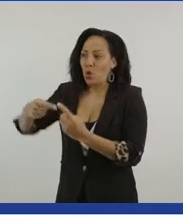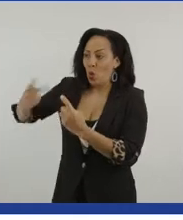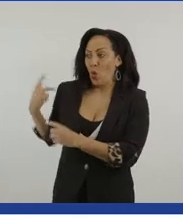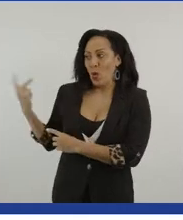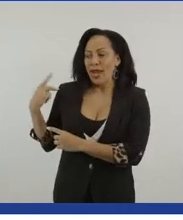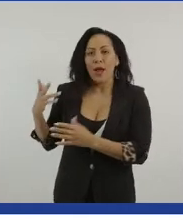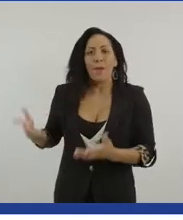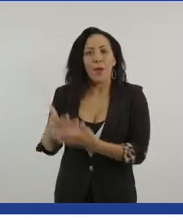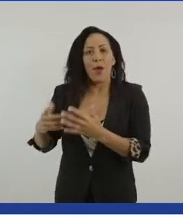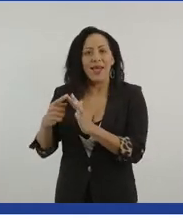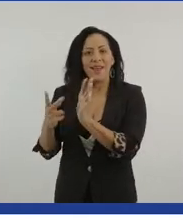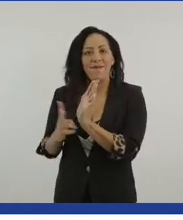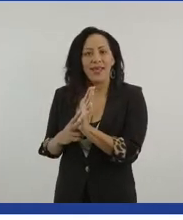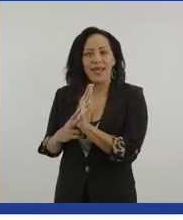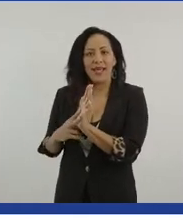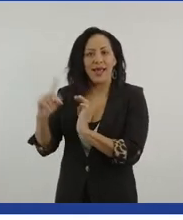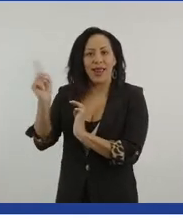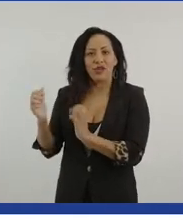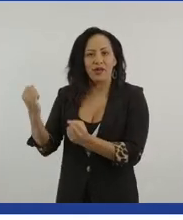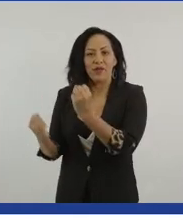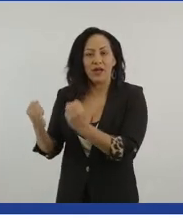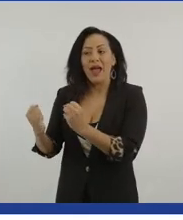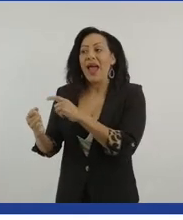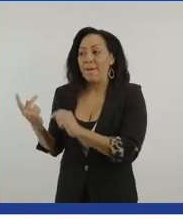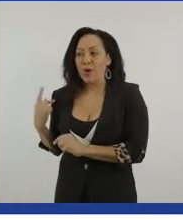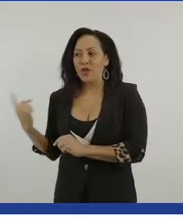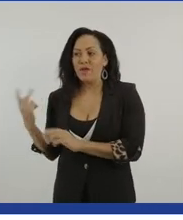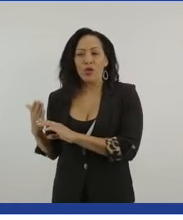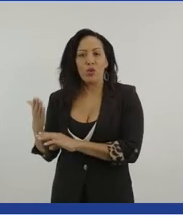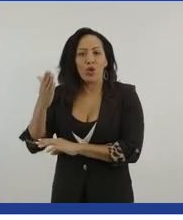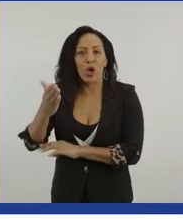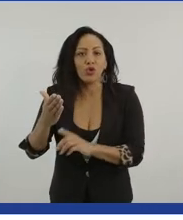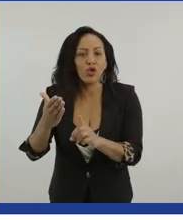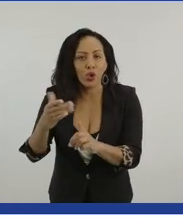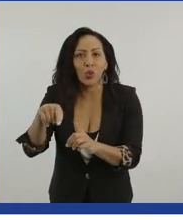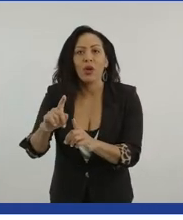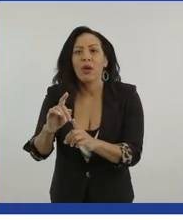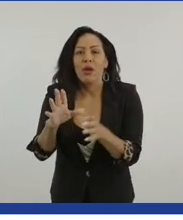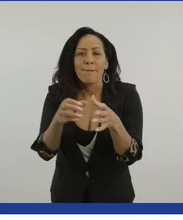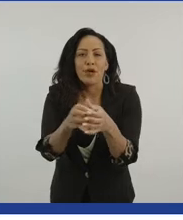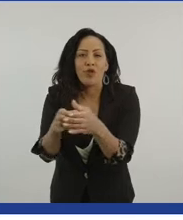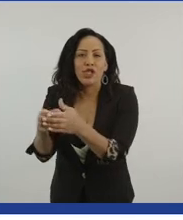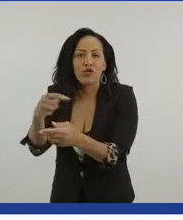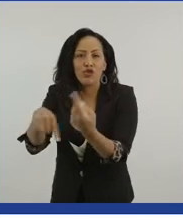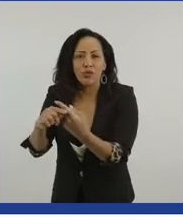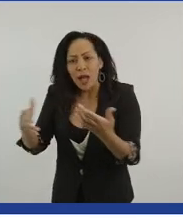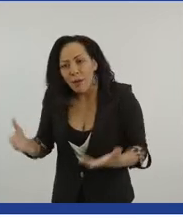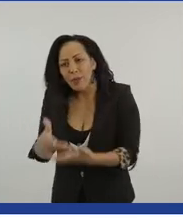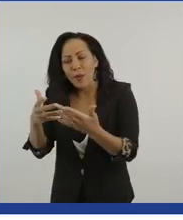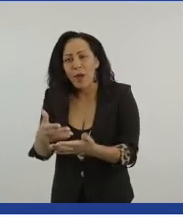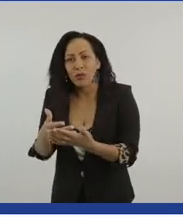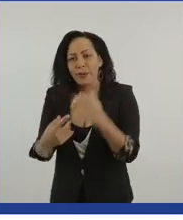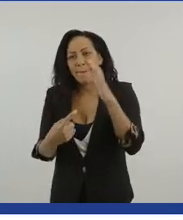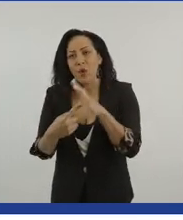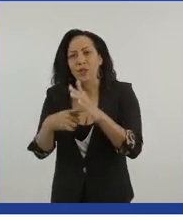and also to, to go into those diverse minority groups and really promote the importance of, of the environment. And, and